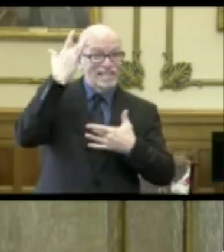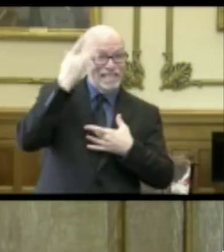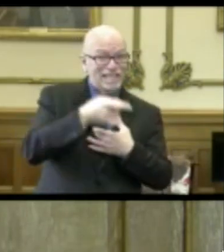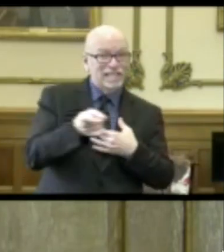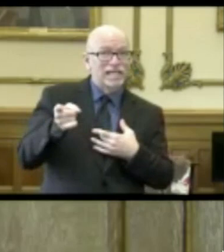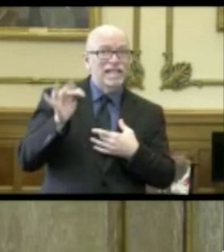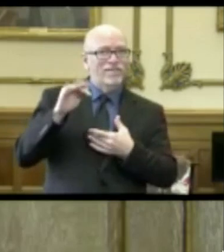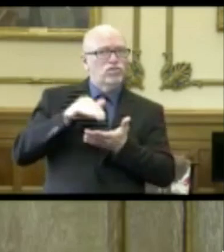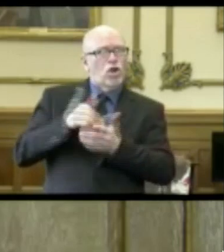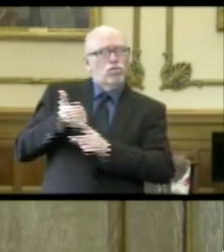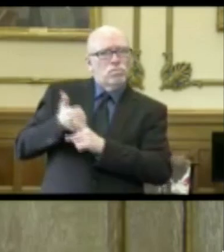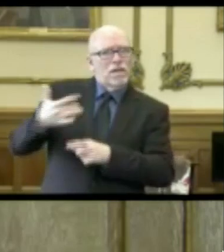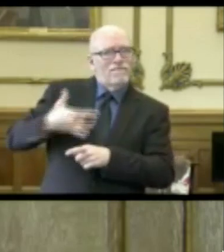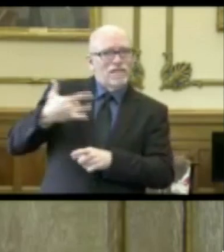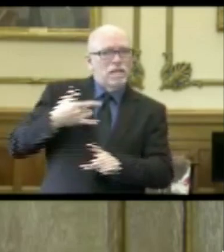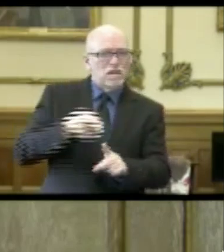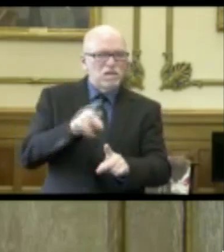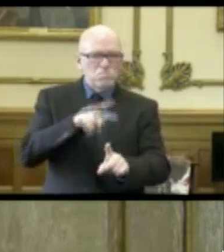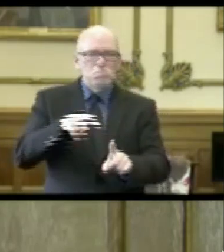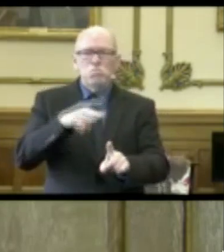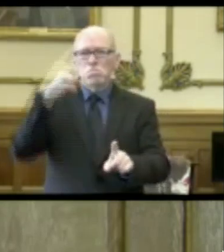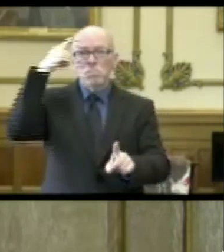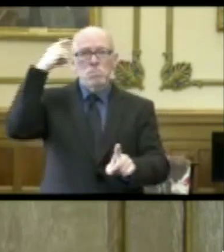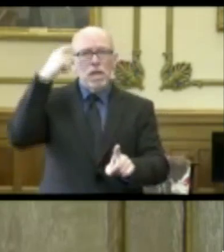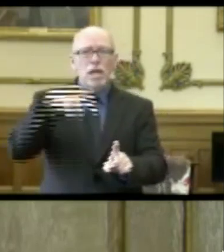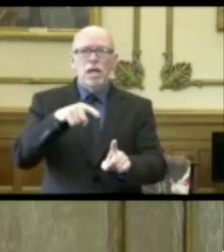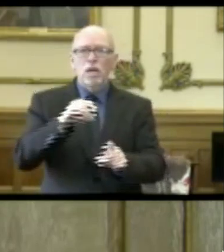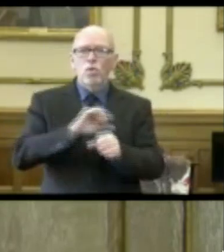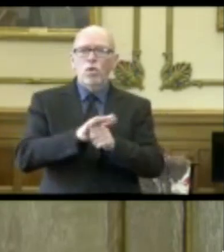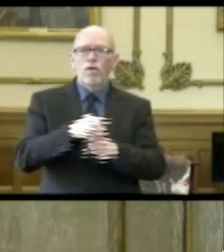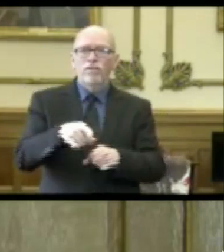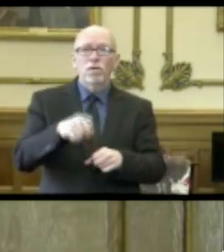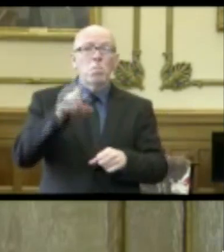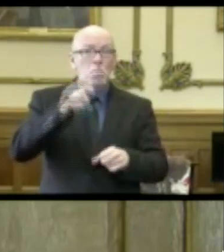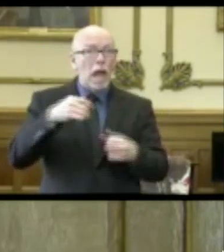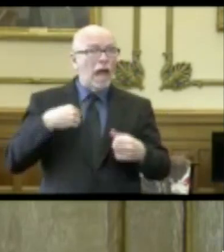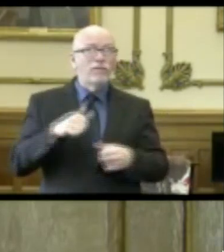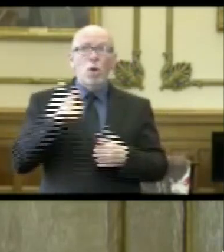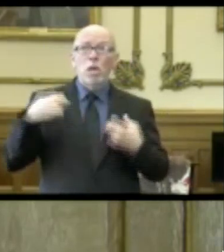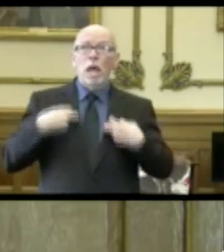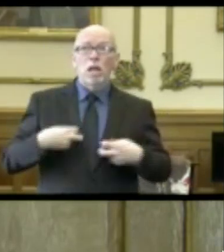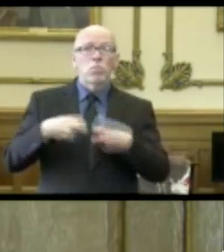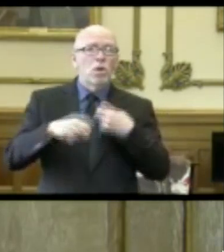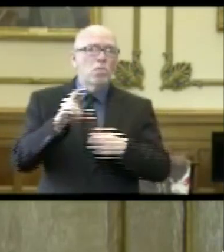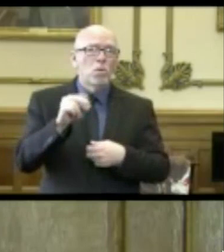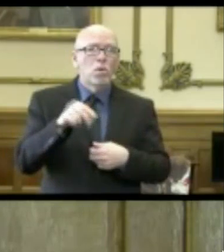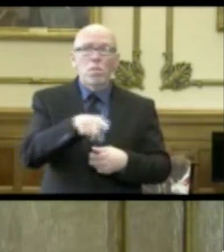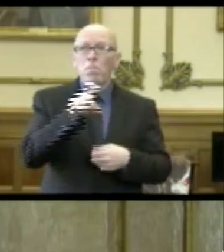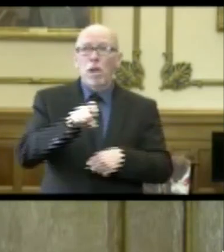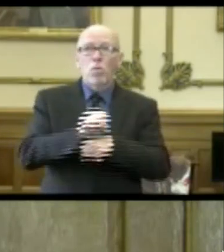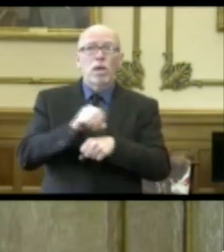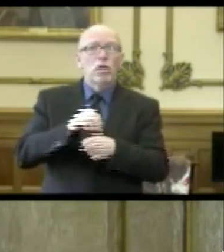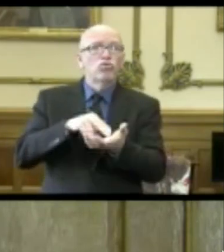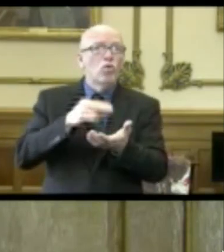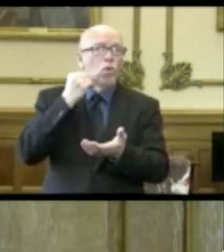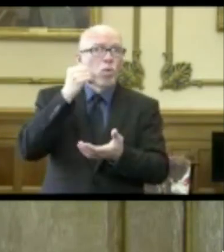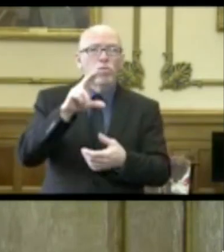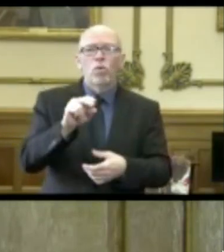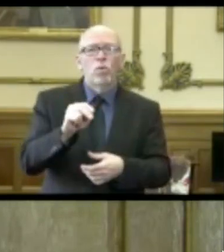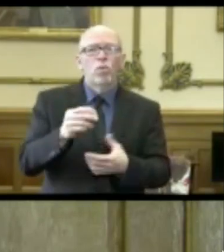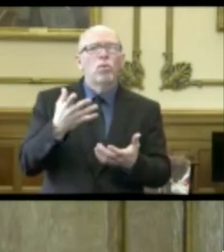feel could be sick with COVID-19, and they don't have to have a lot of underlying conditions, and they don't have to work in a long-term care facility.